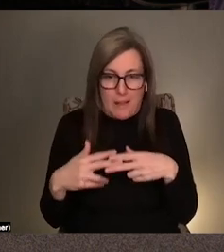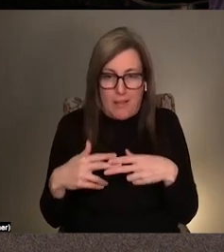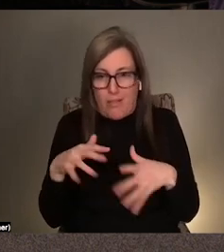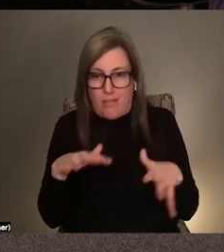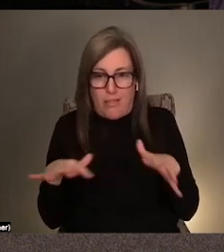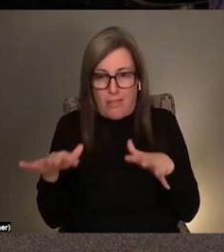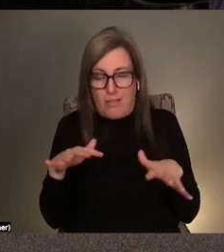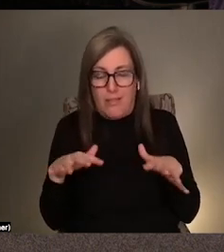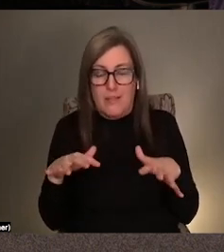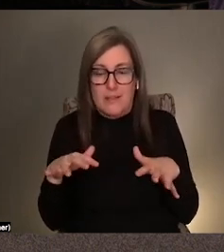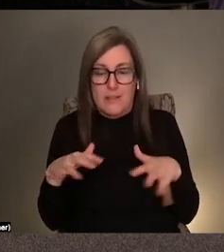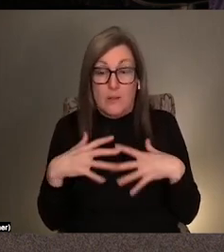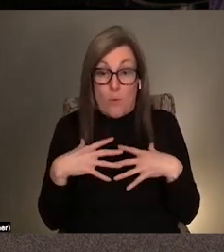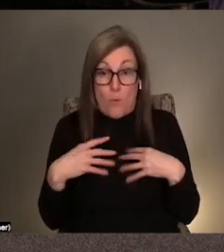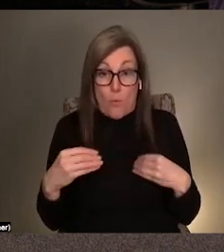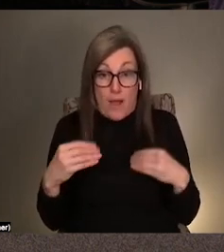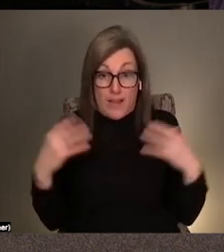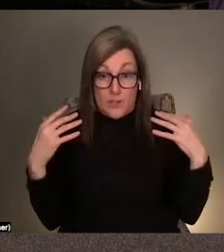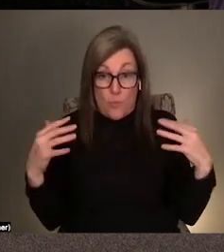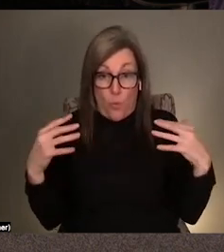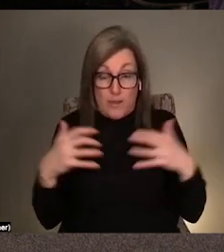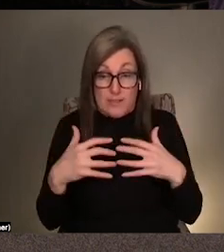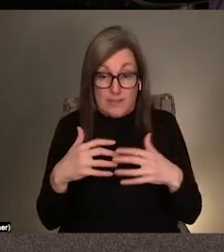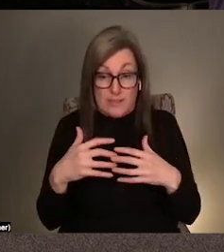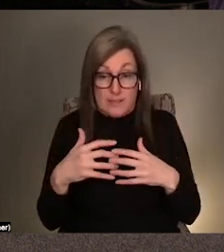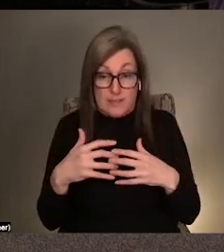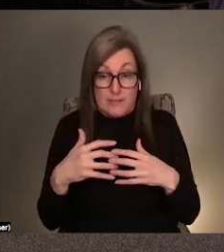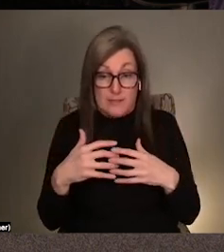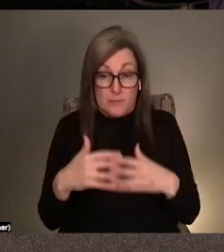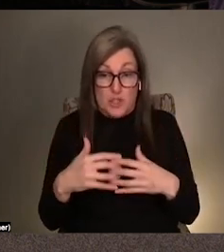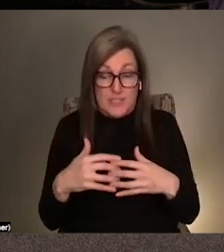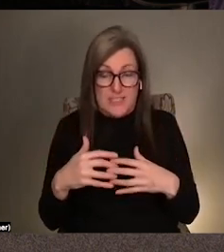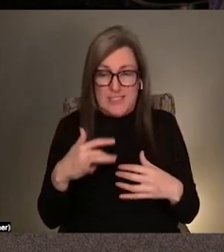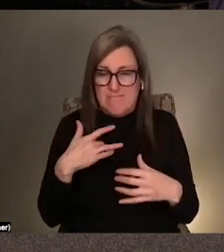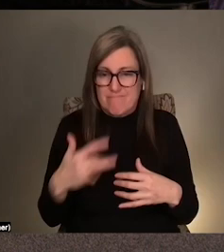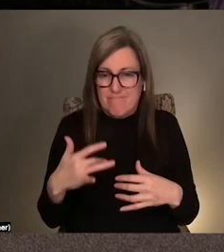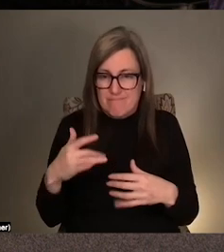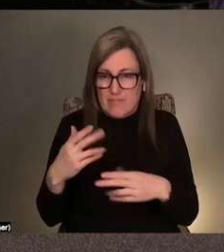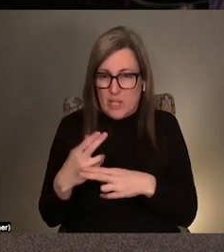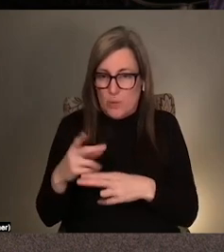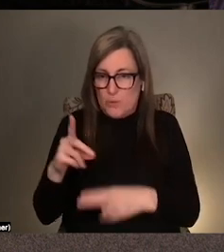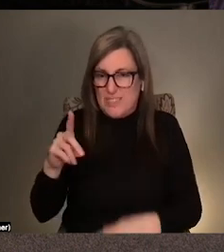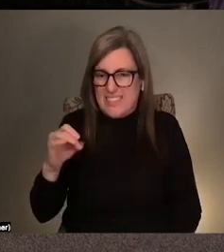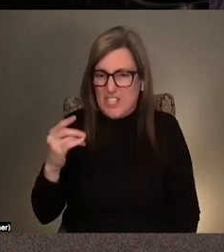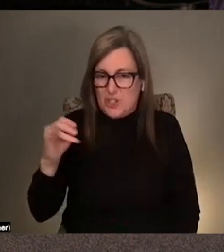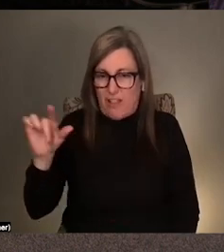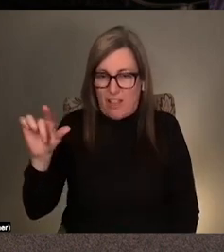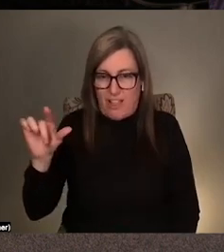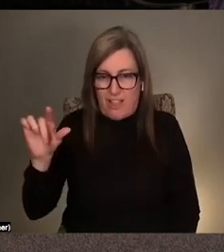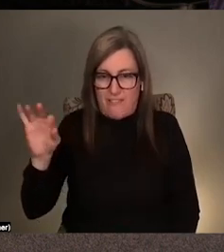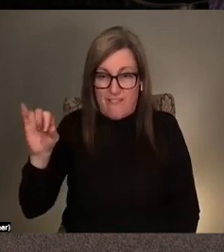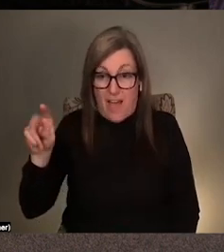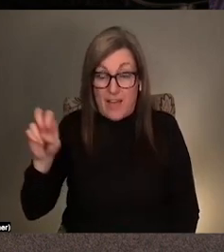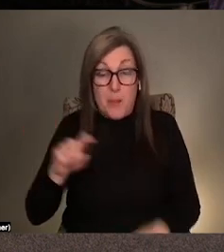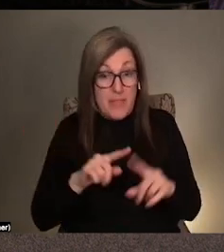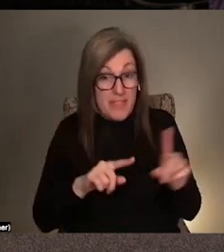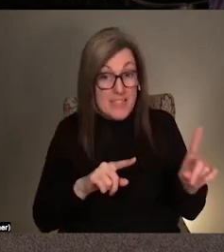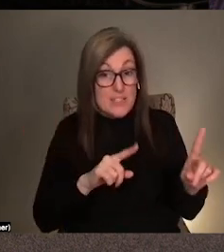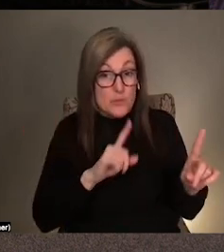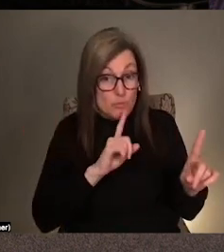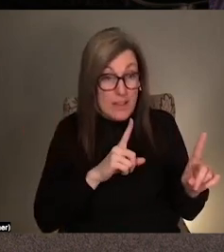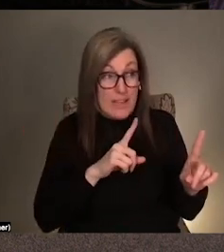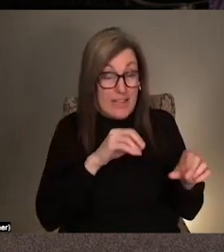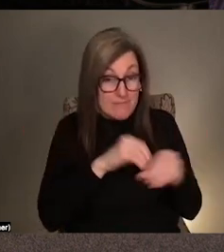Like a lot of white noise machines now use like a digital file. Whereas this is literally just like a fan inside of a metal